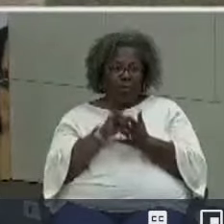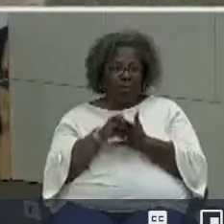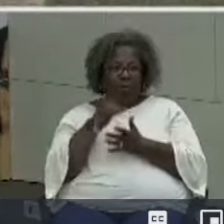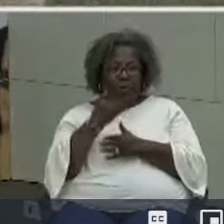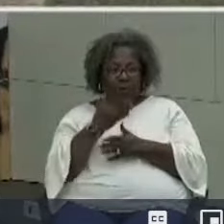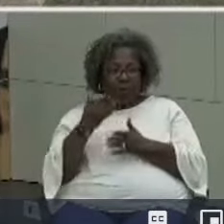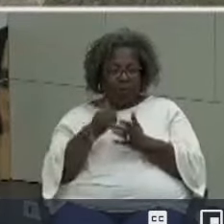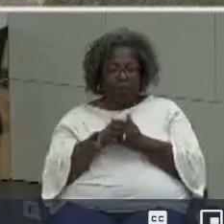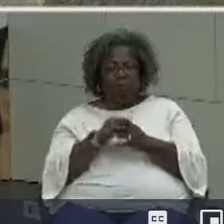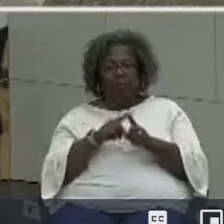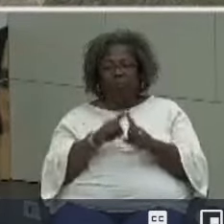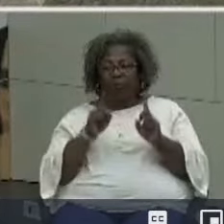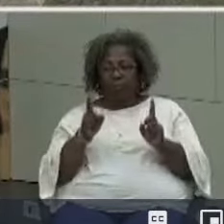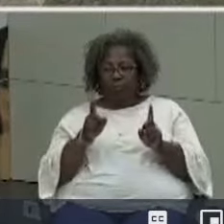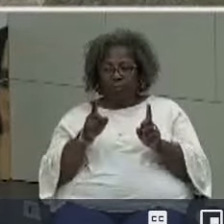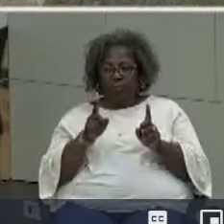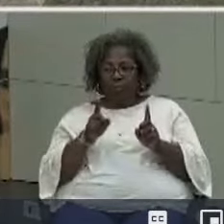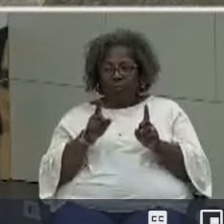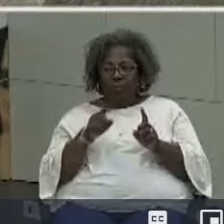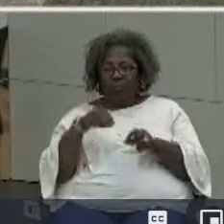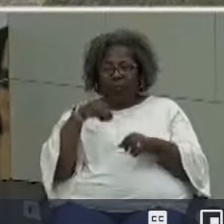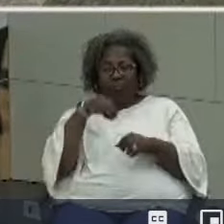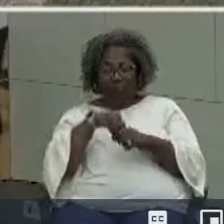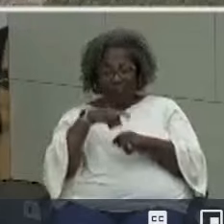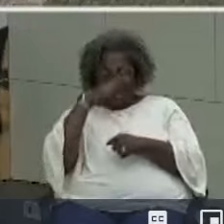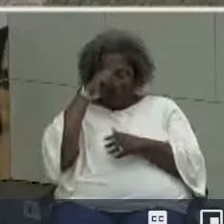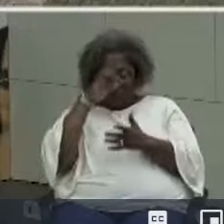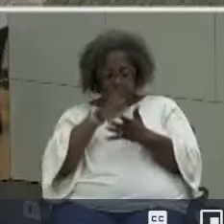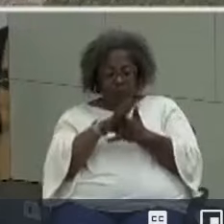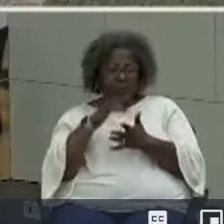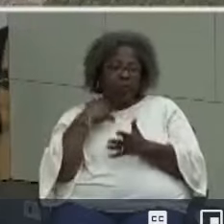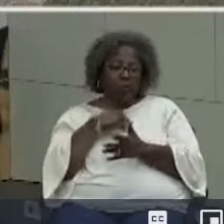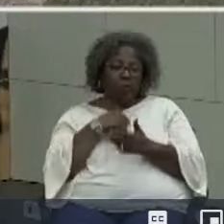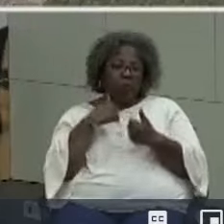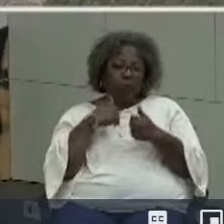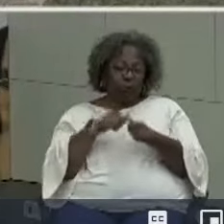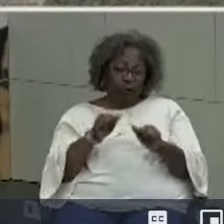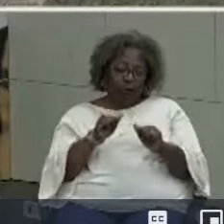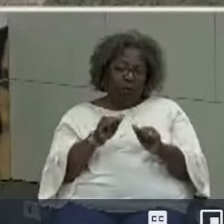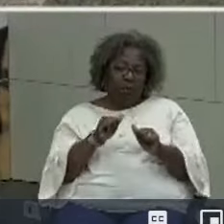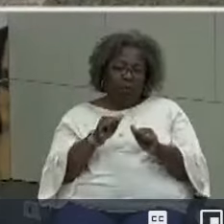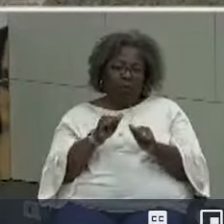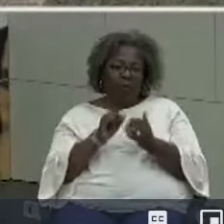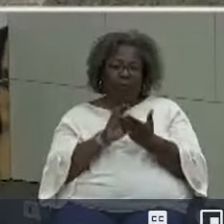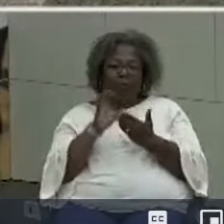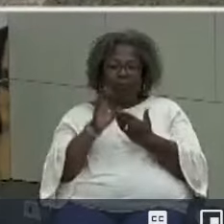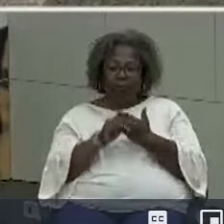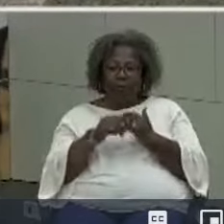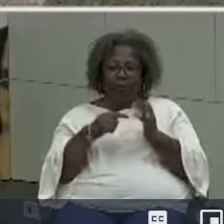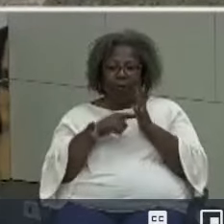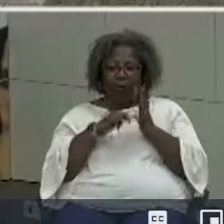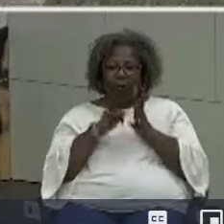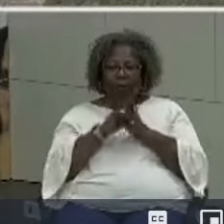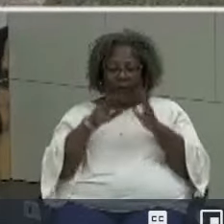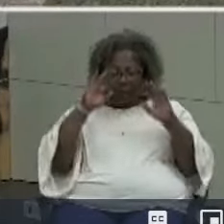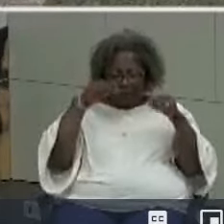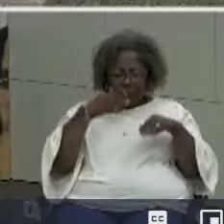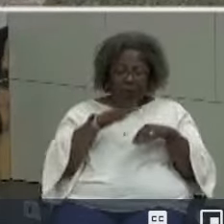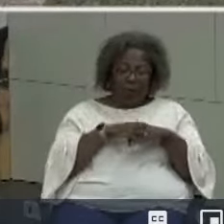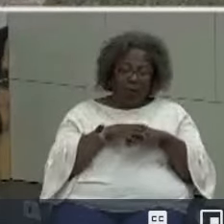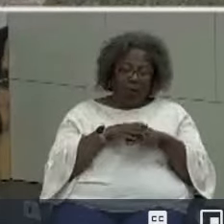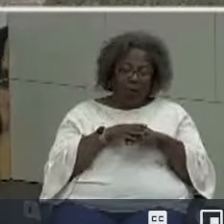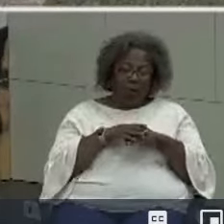but in summer school we're trying to push this the curricular model that focuses on